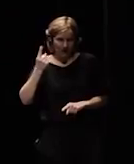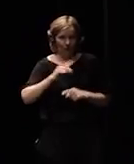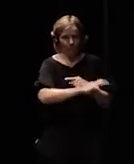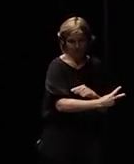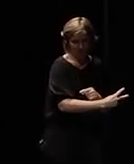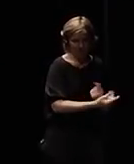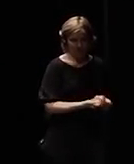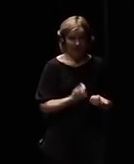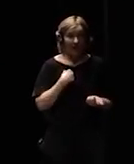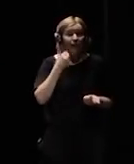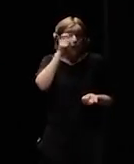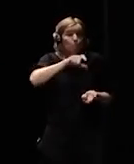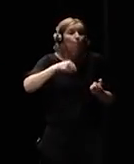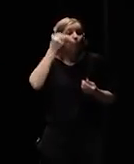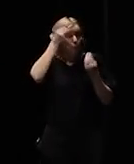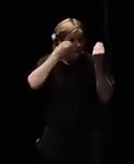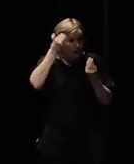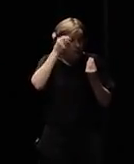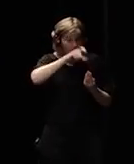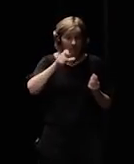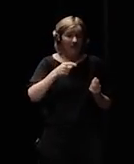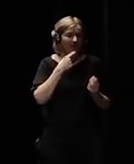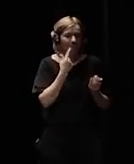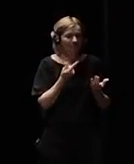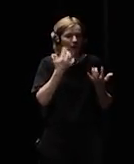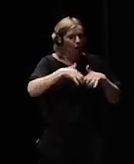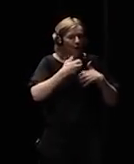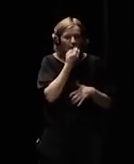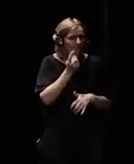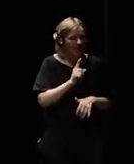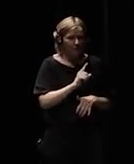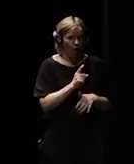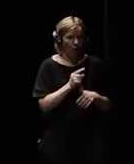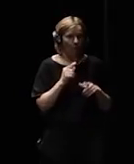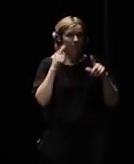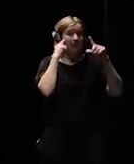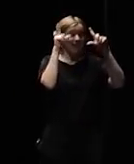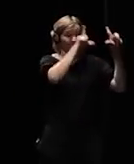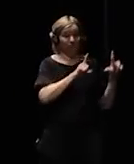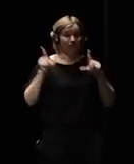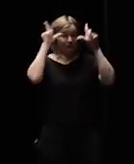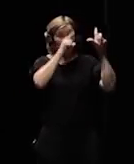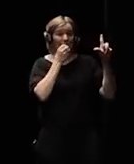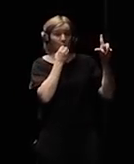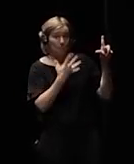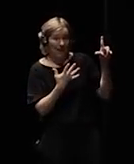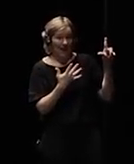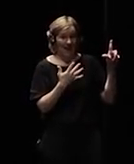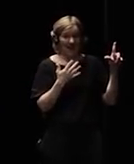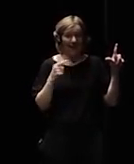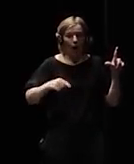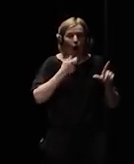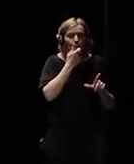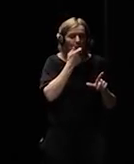recognition it's kind of working well but if I spoke to this device really quickly like when I talked to you it would not get it.